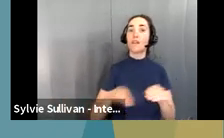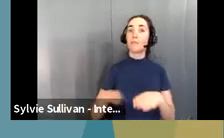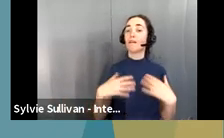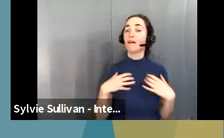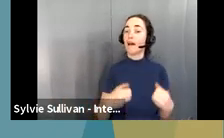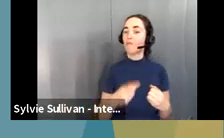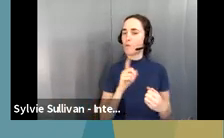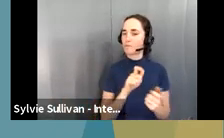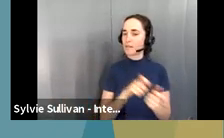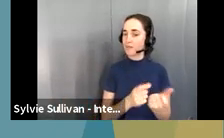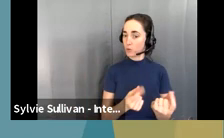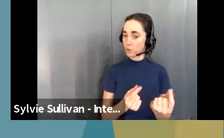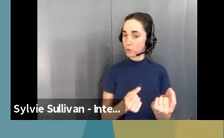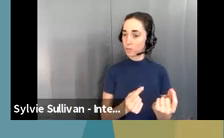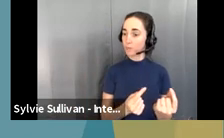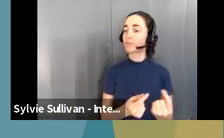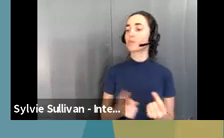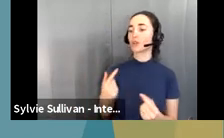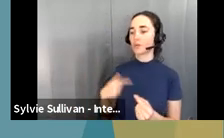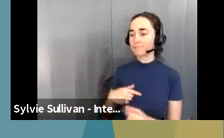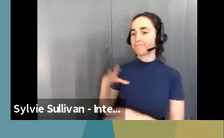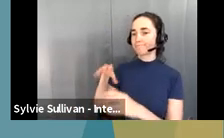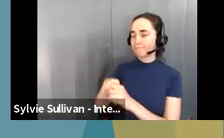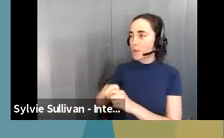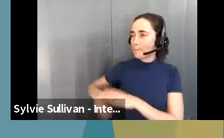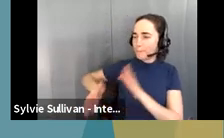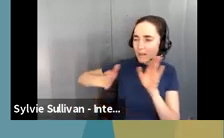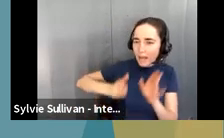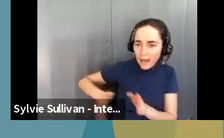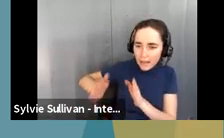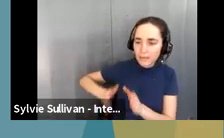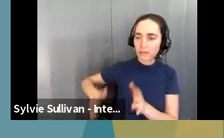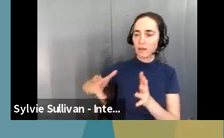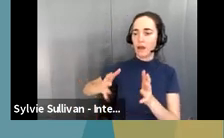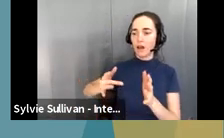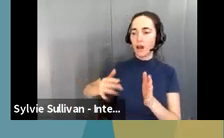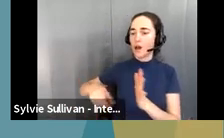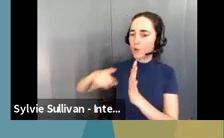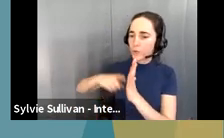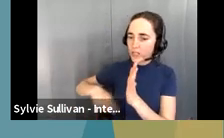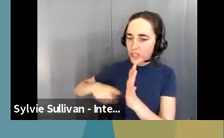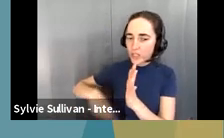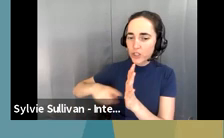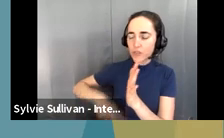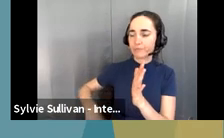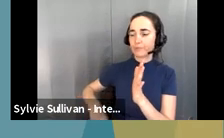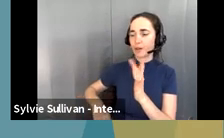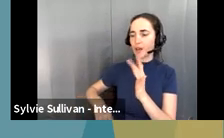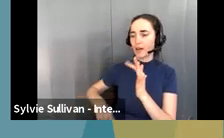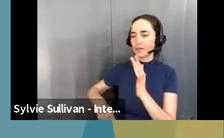actively engaging in planning and researching and, um, ways to